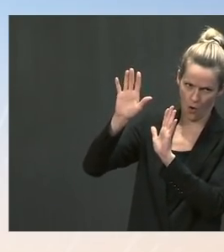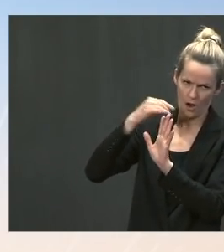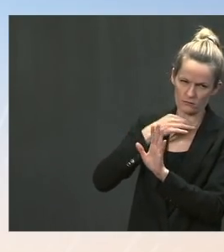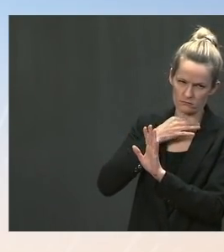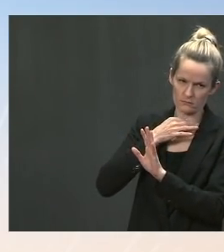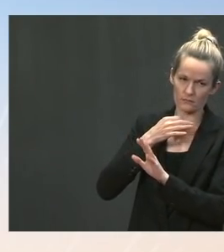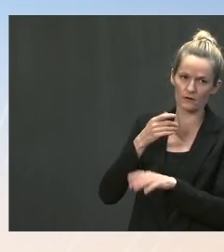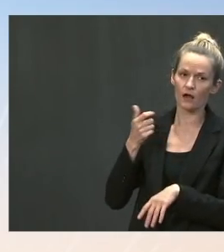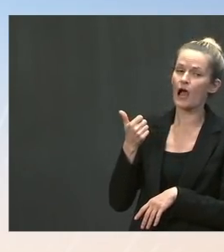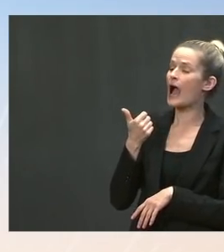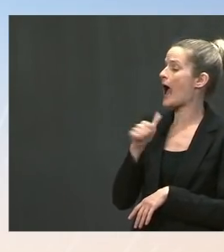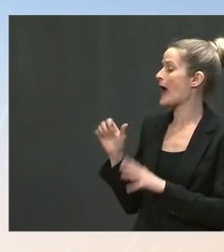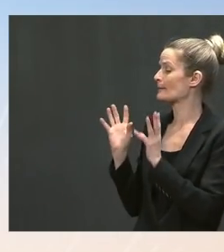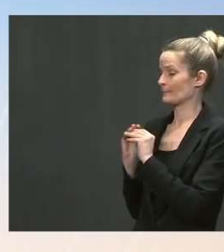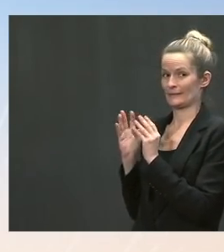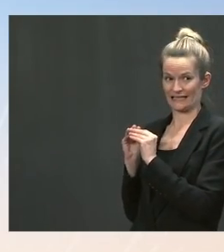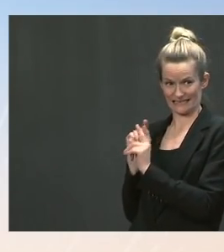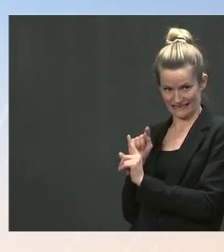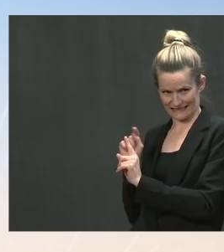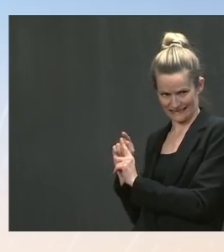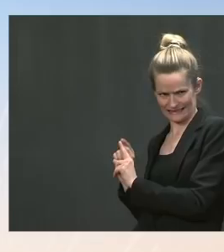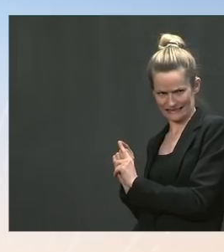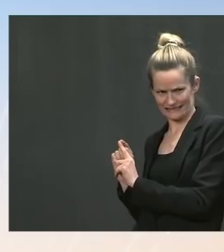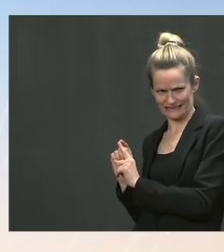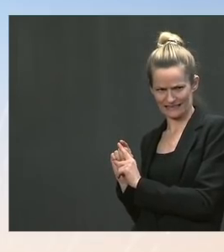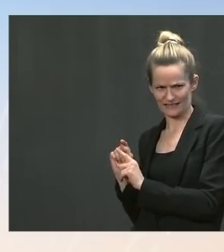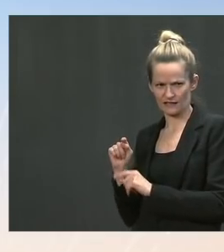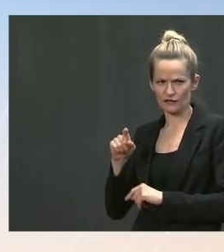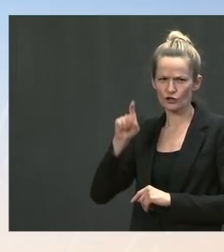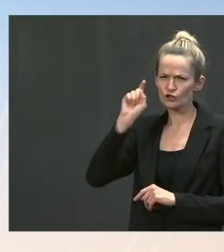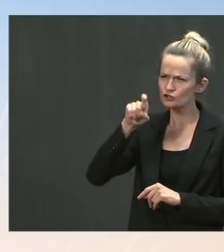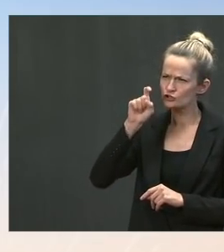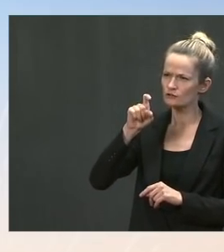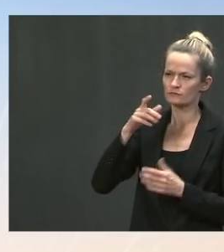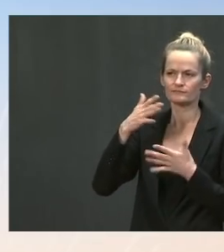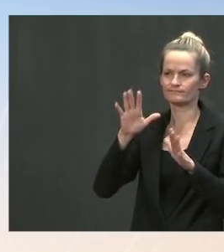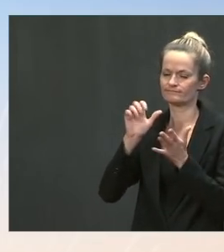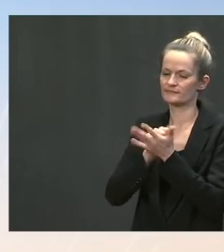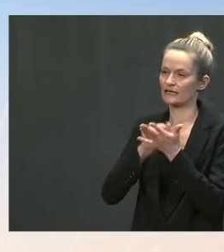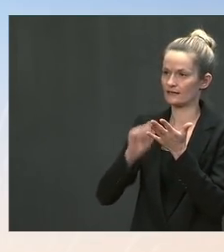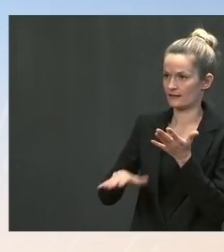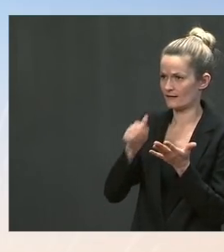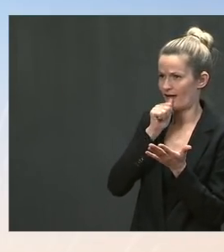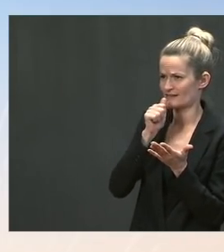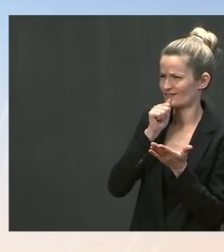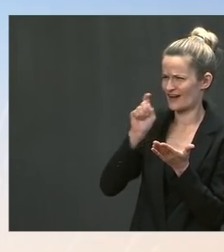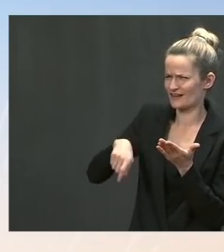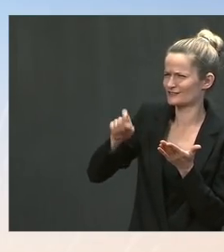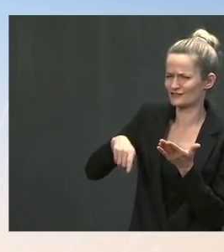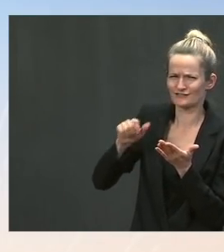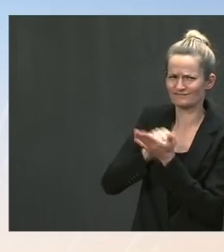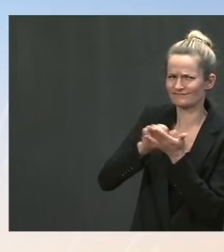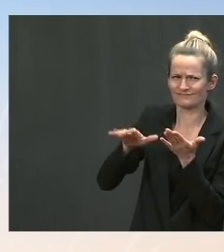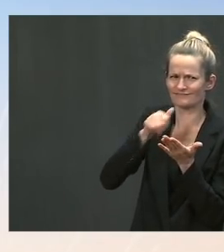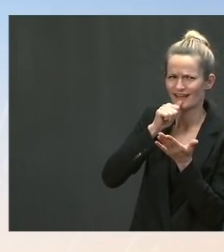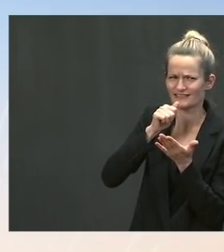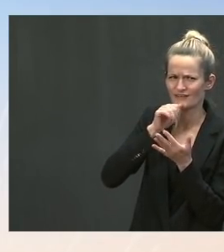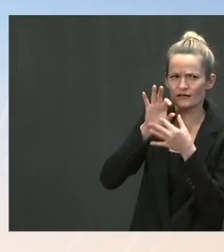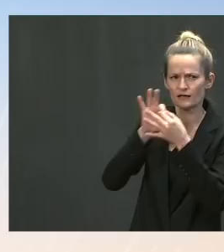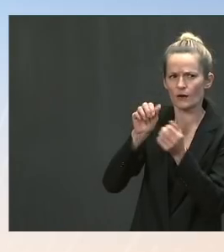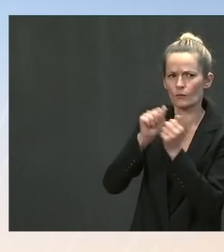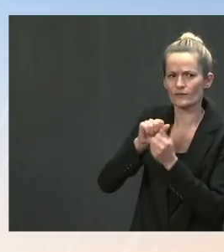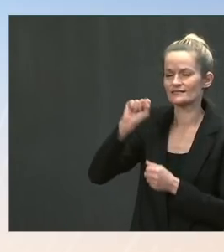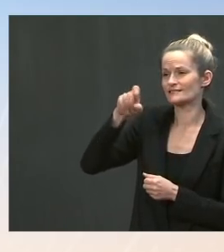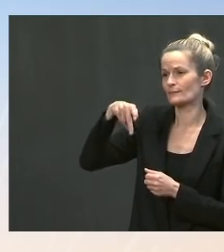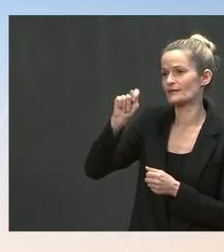Is he going to follow through with that and release that information? Ms. Well, our hearts are with the families who locked loved ones on 9-11, especially in these days preceding